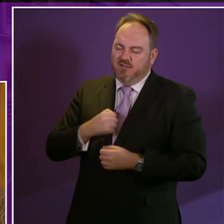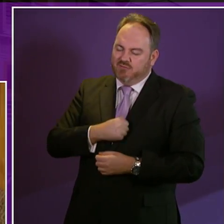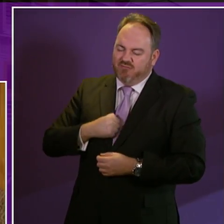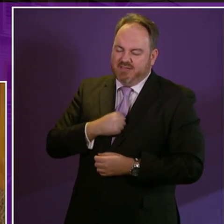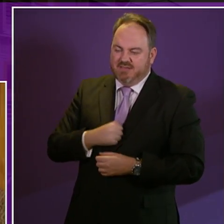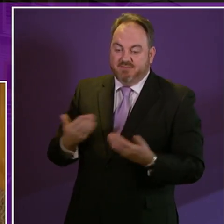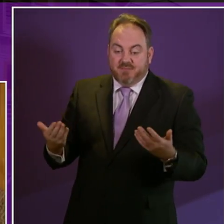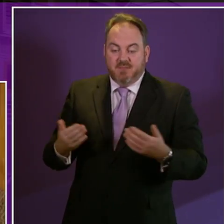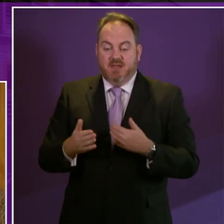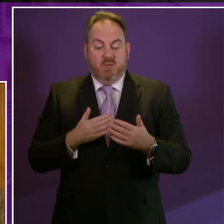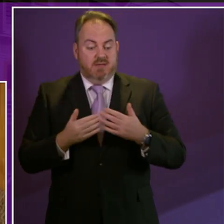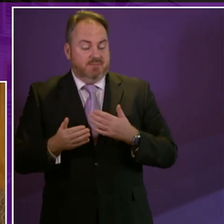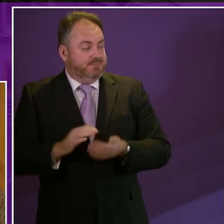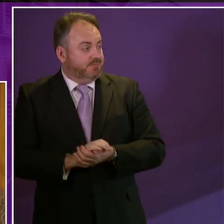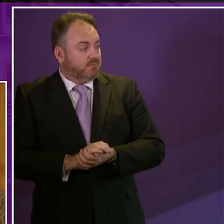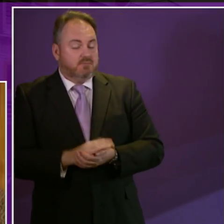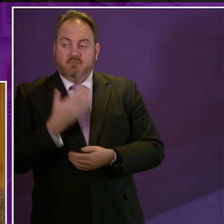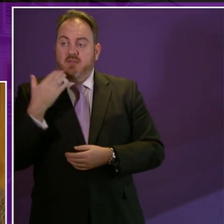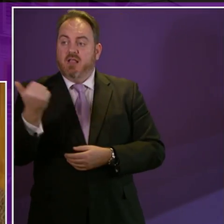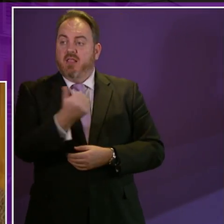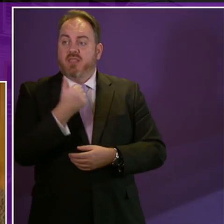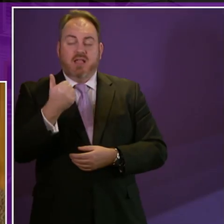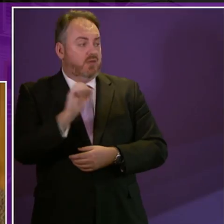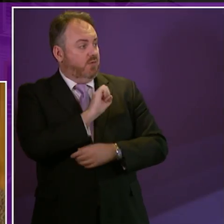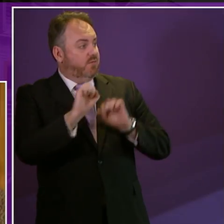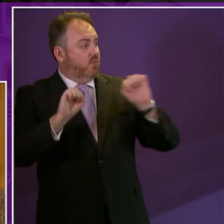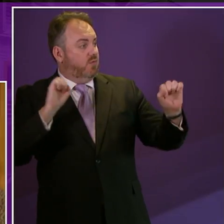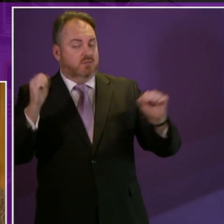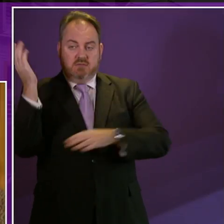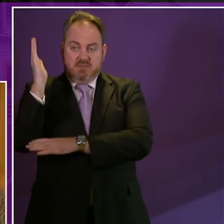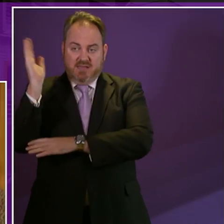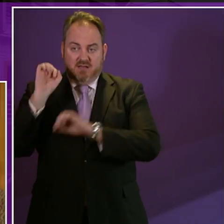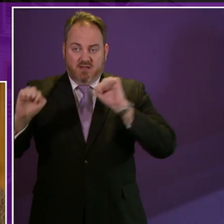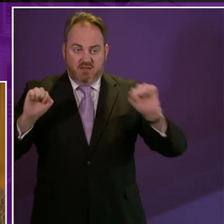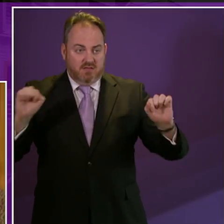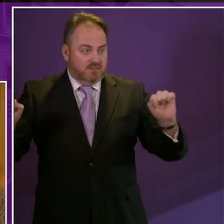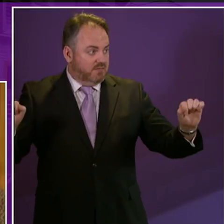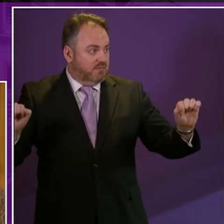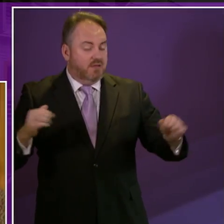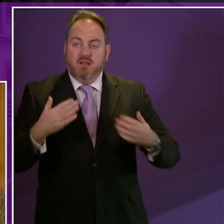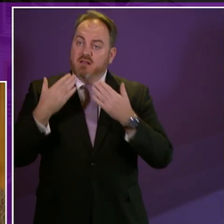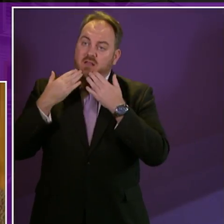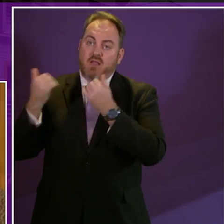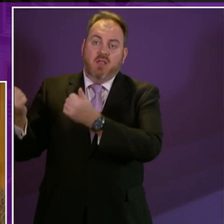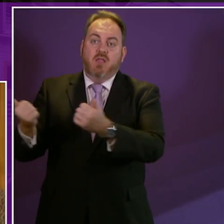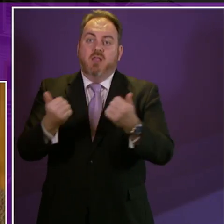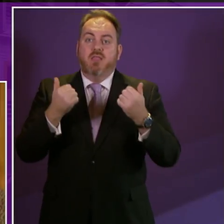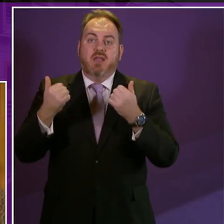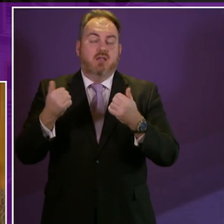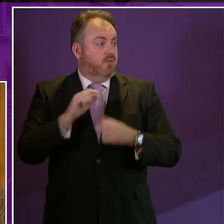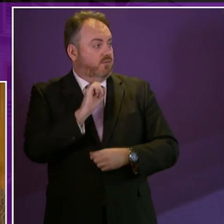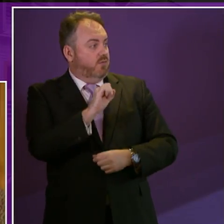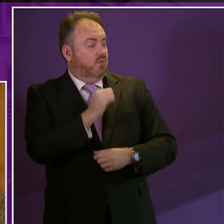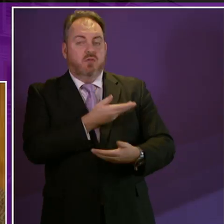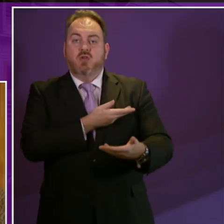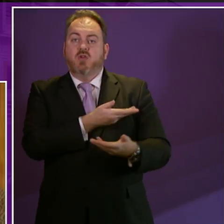I'd like to thank those who have already spoken to this debate today and I would also like to thank everyone who participated in the consultation